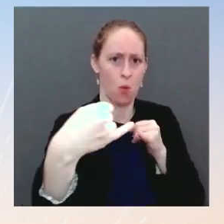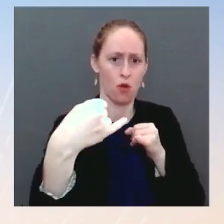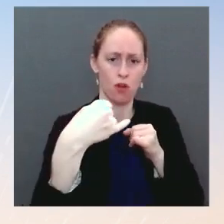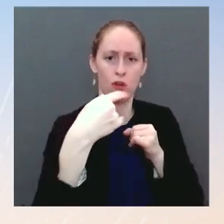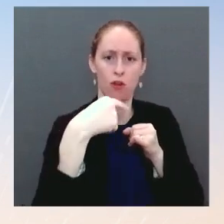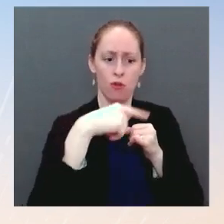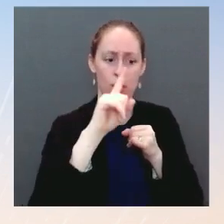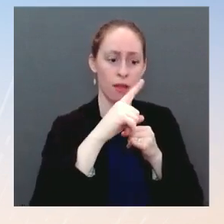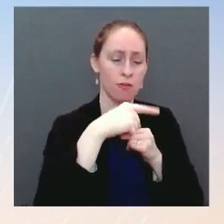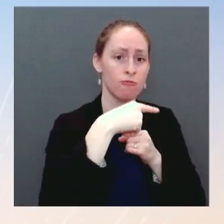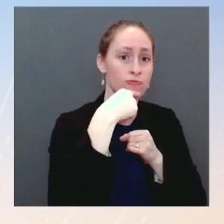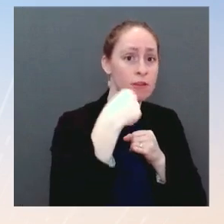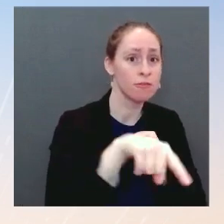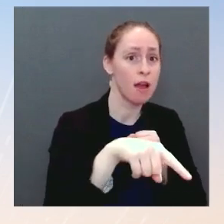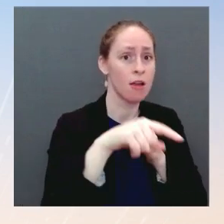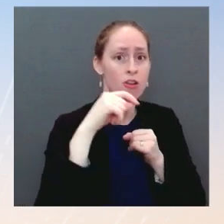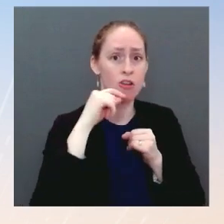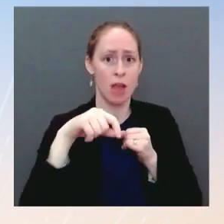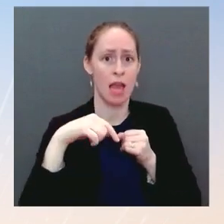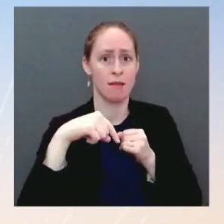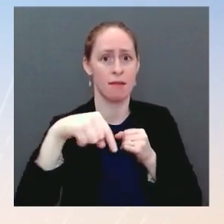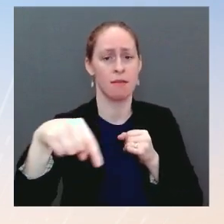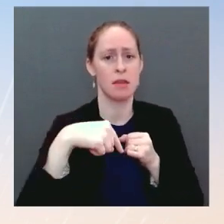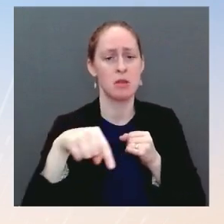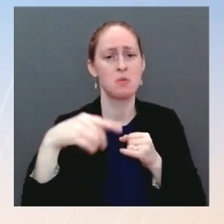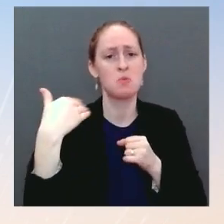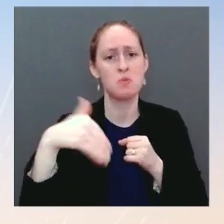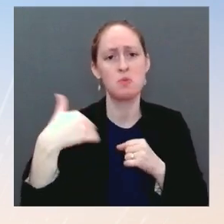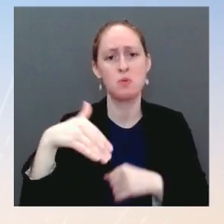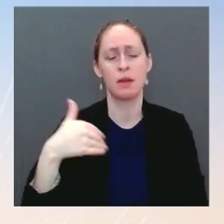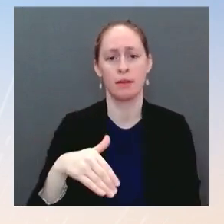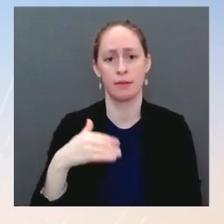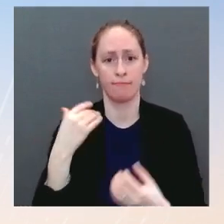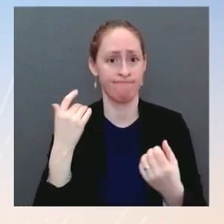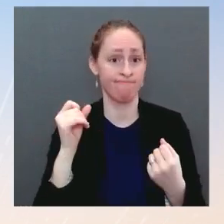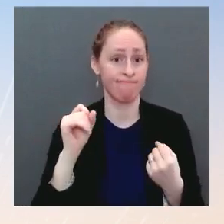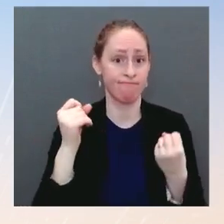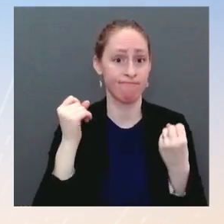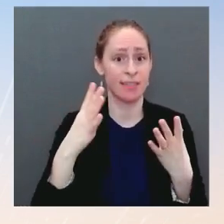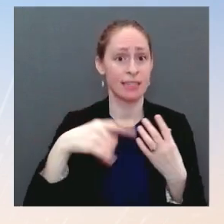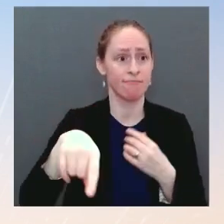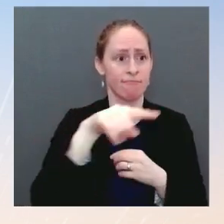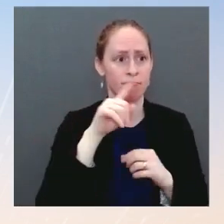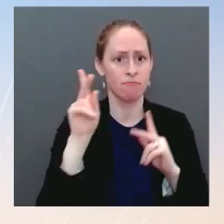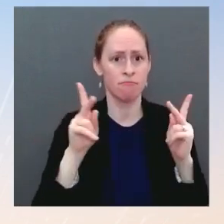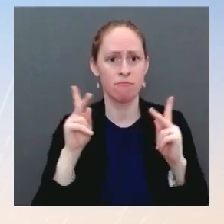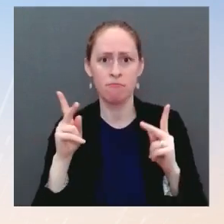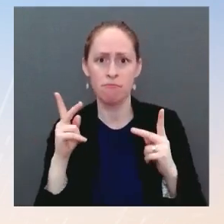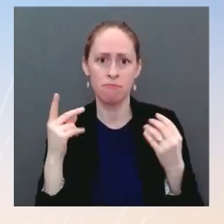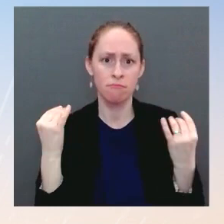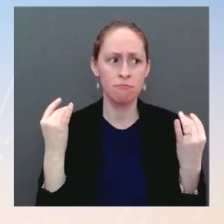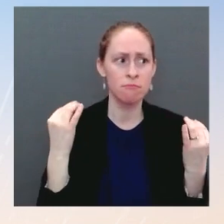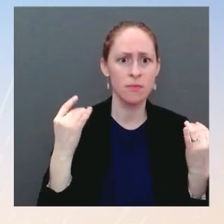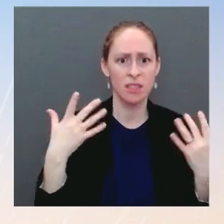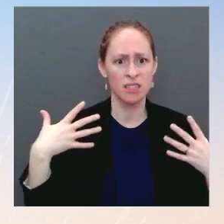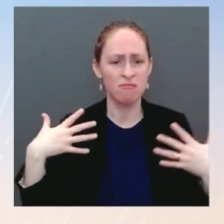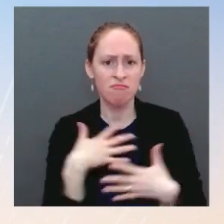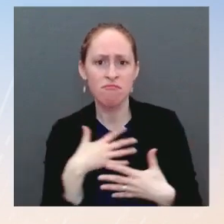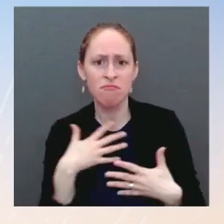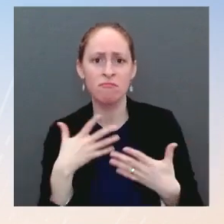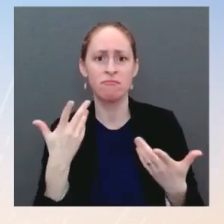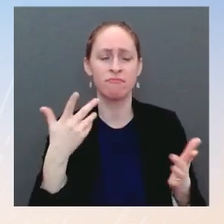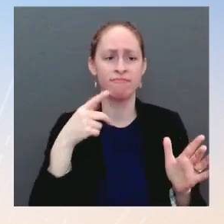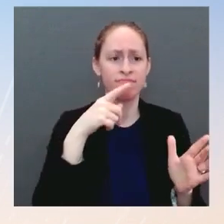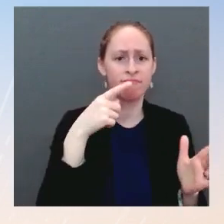deaths and injuries and damage to civilian infrastructure, including critical water supplies. That's already been happening over the past several years.